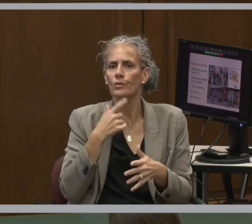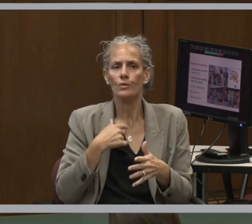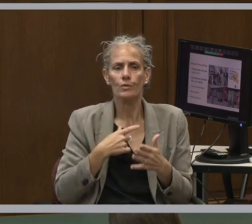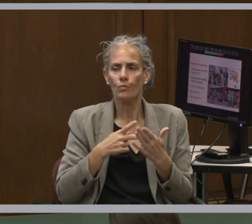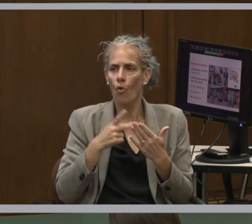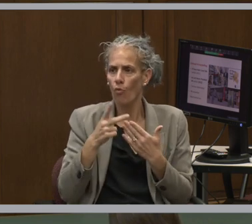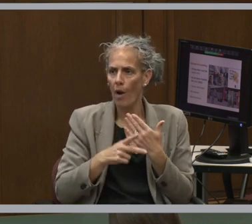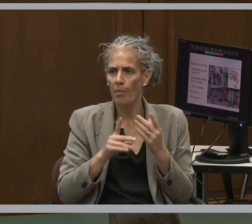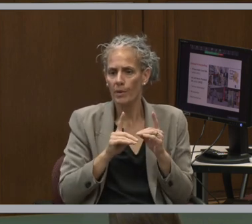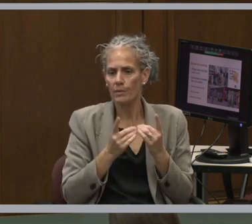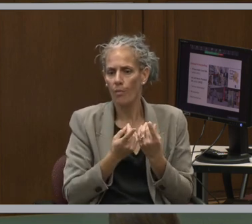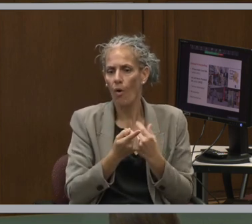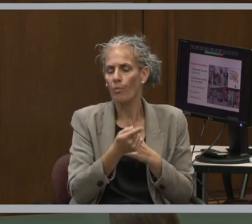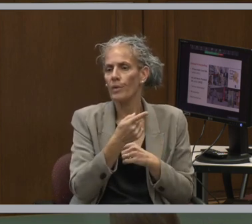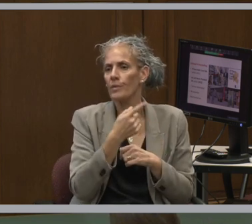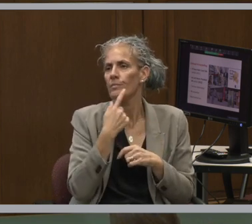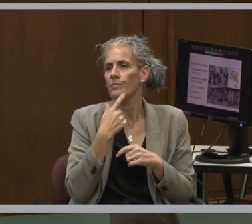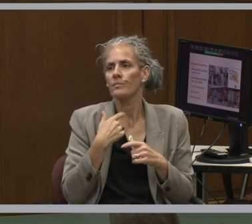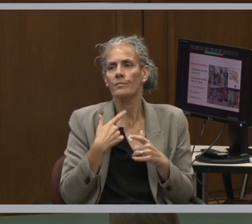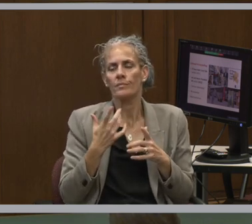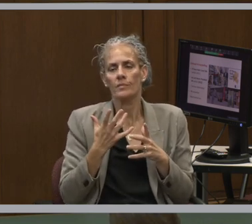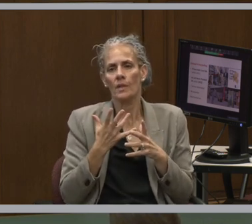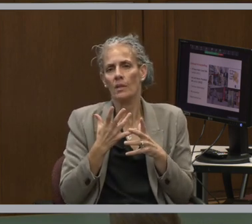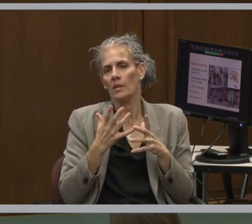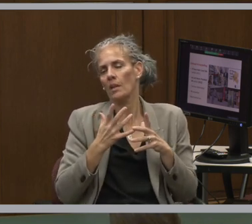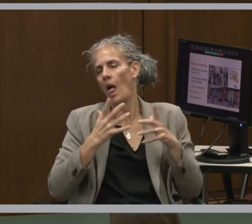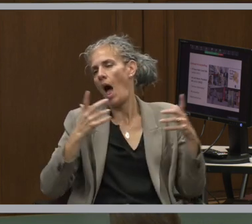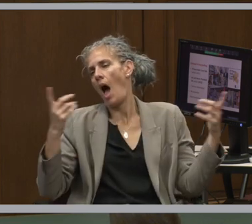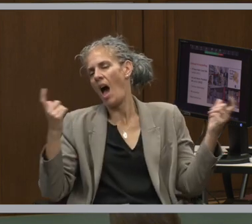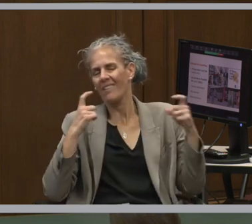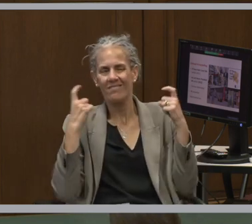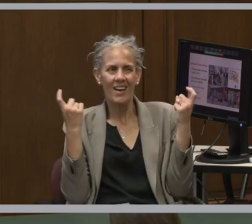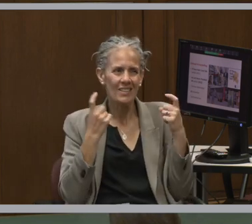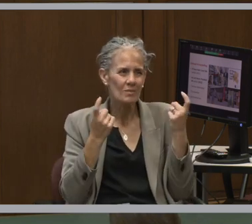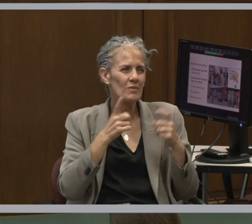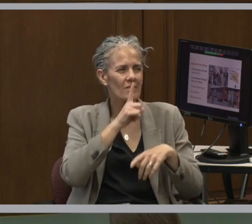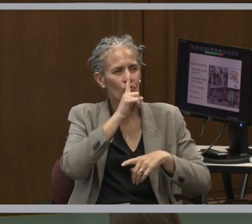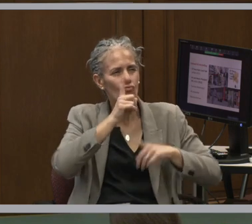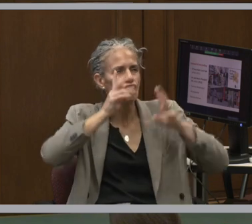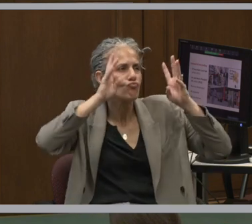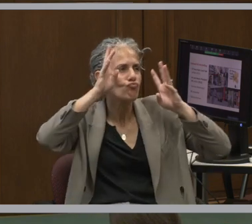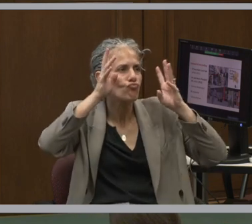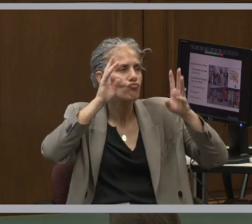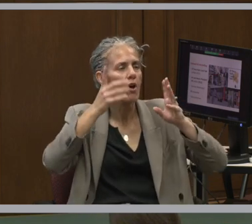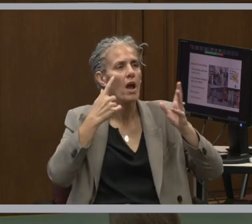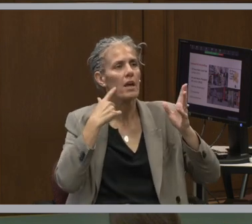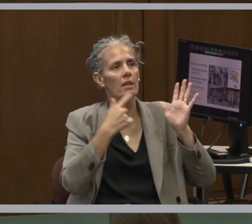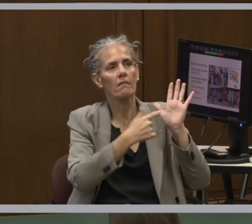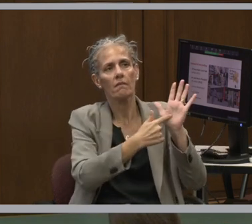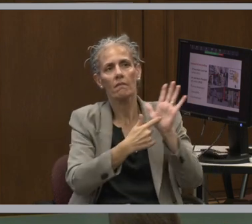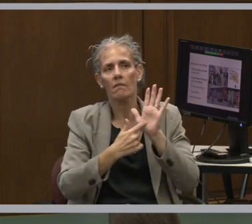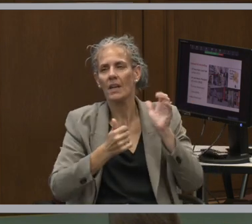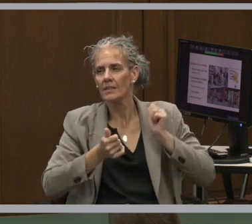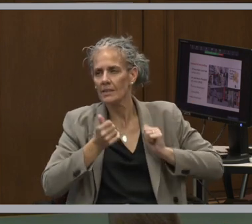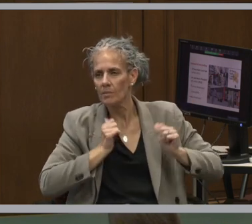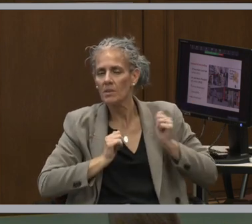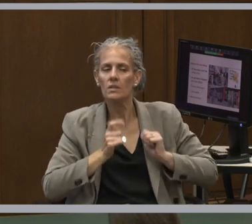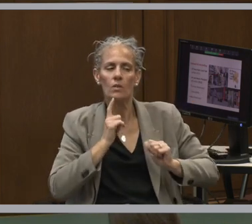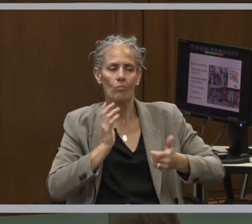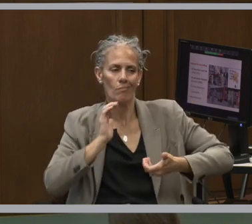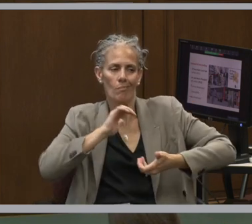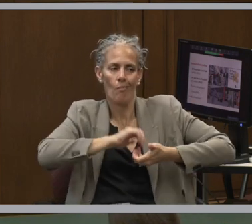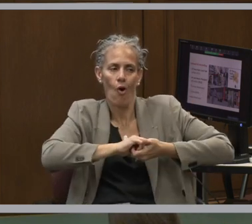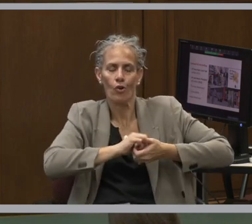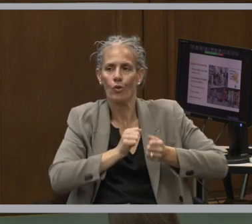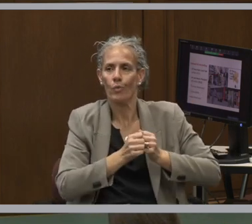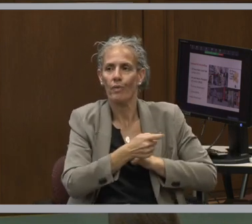regularly puts on large-scale festivals and does really creative exhibits. And so we were able to partner with them to